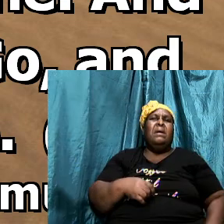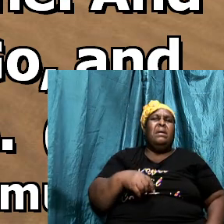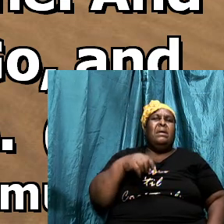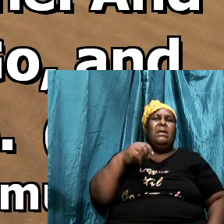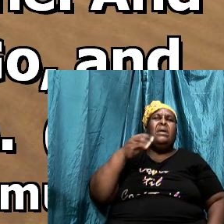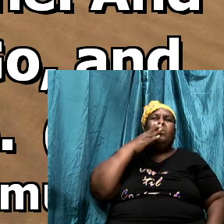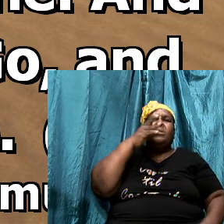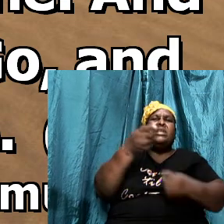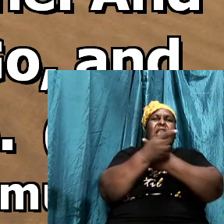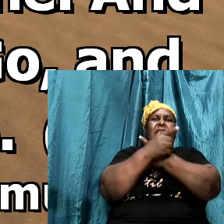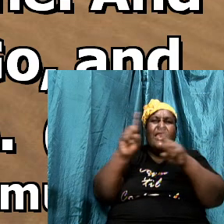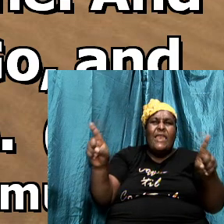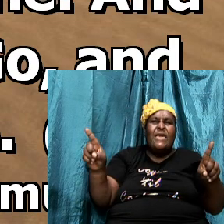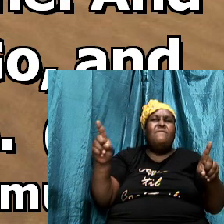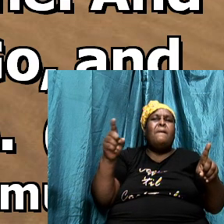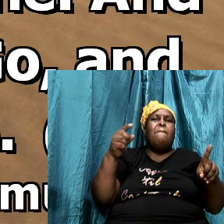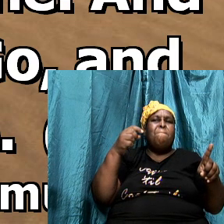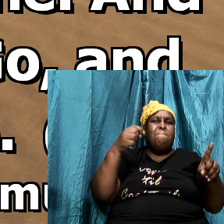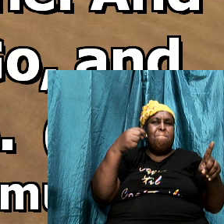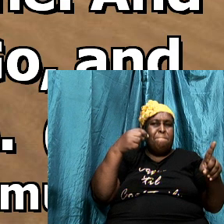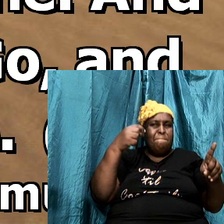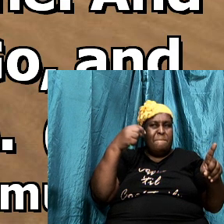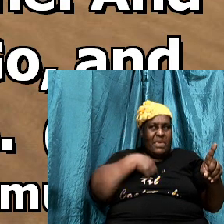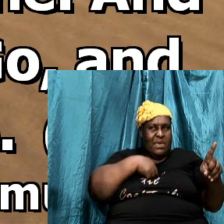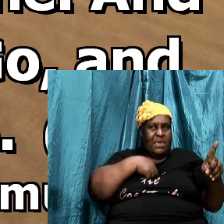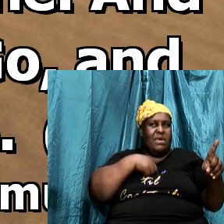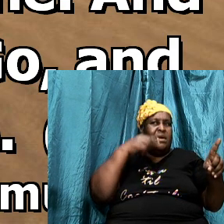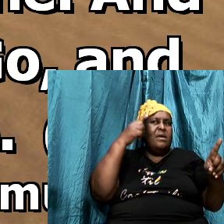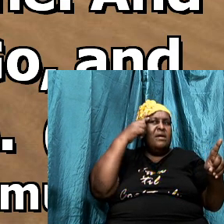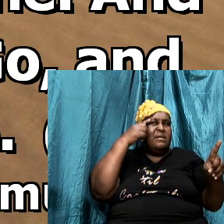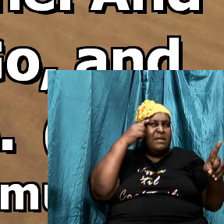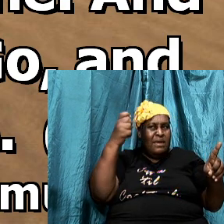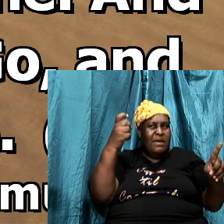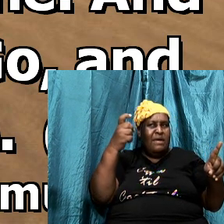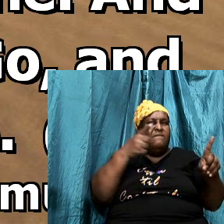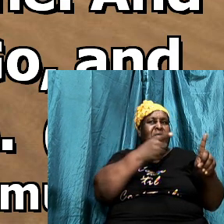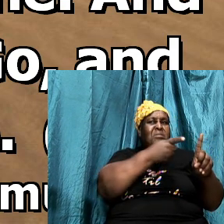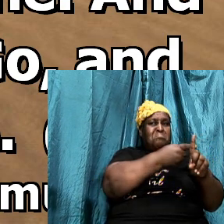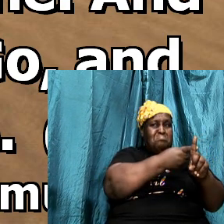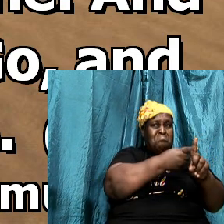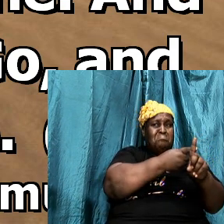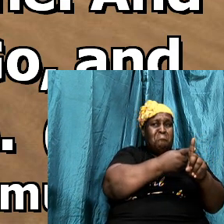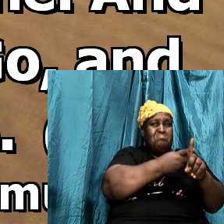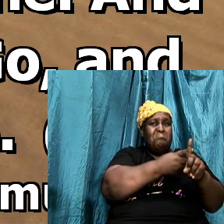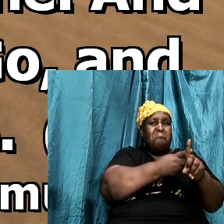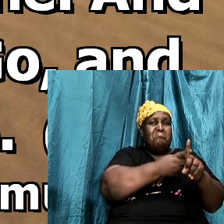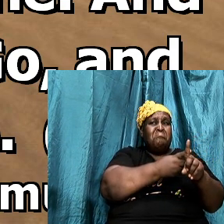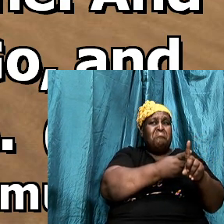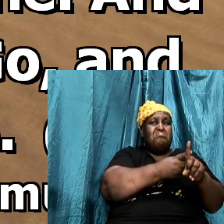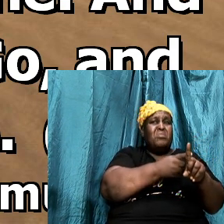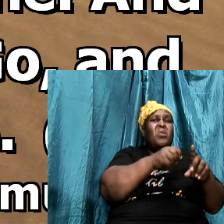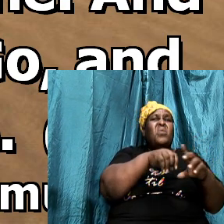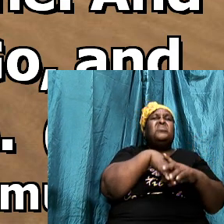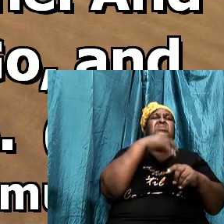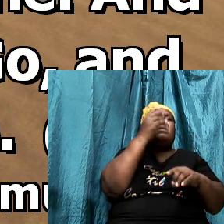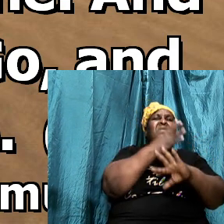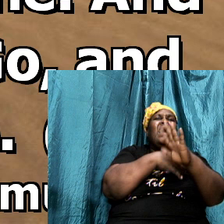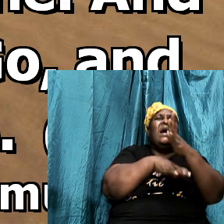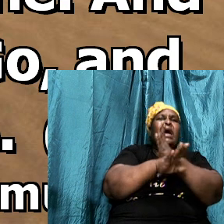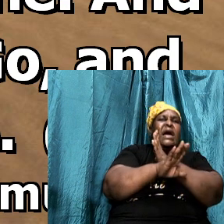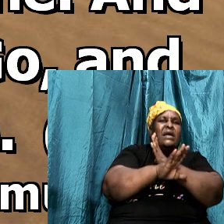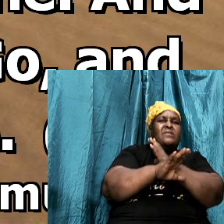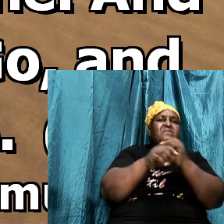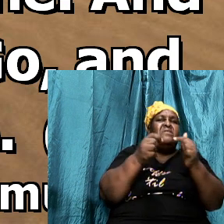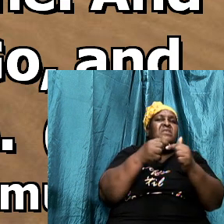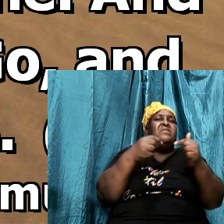bear was not anything of his own strength. He said, the Lord that delivered me out of the